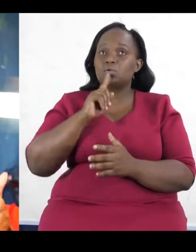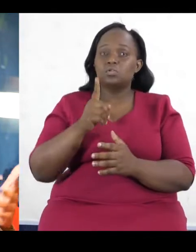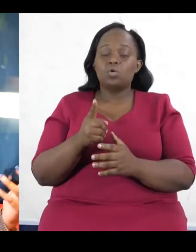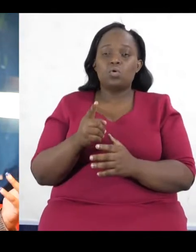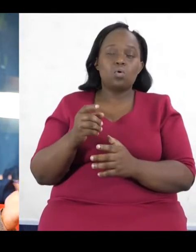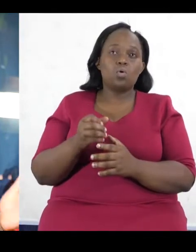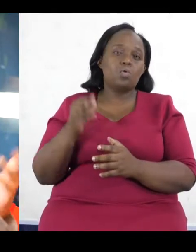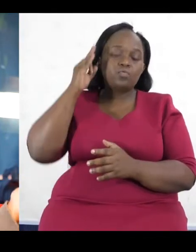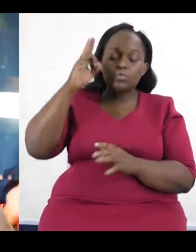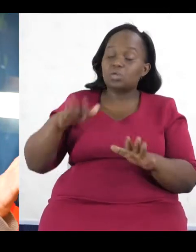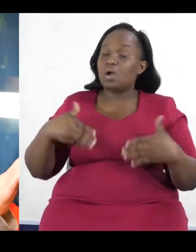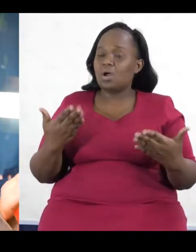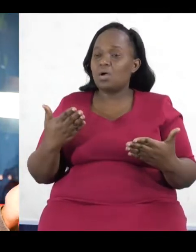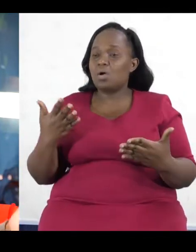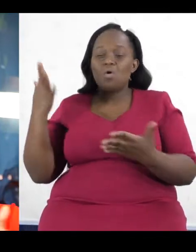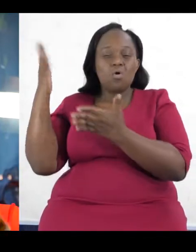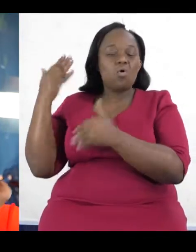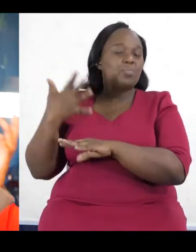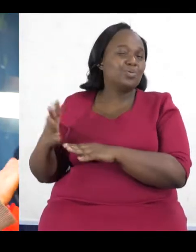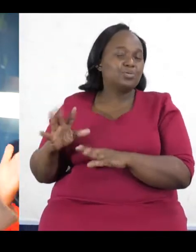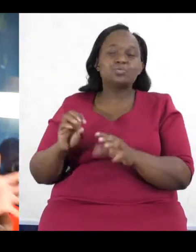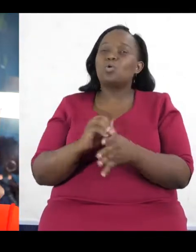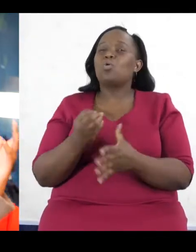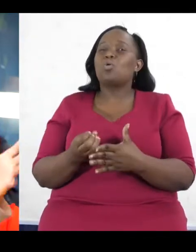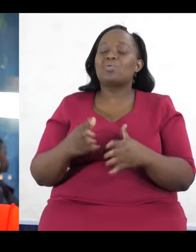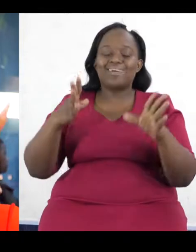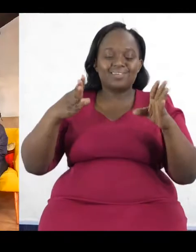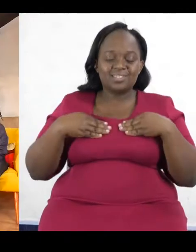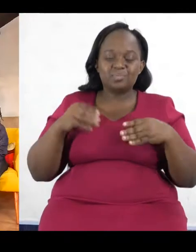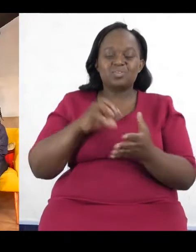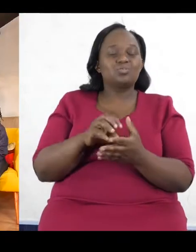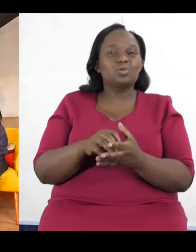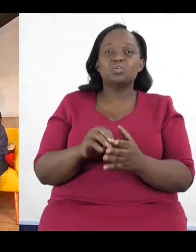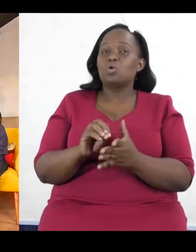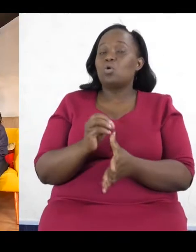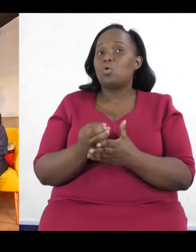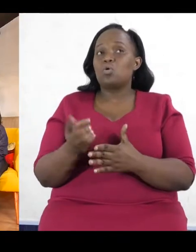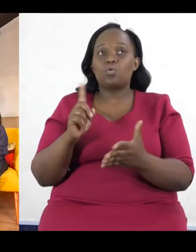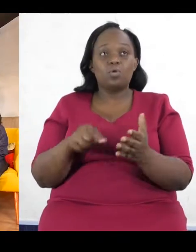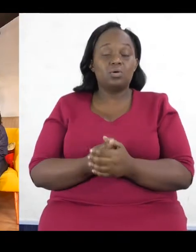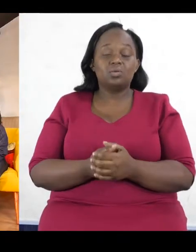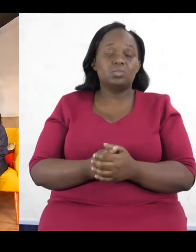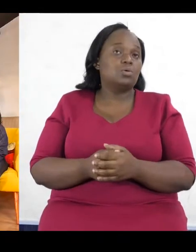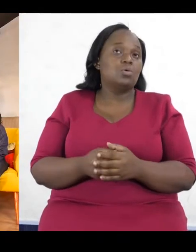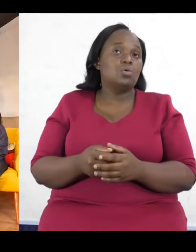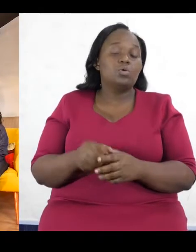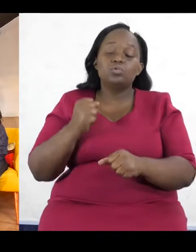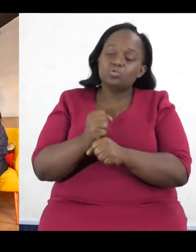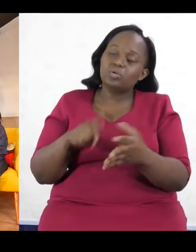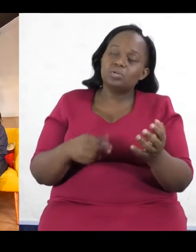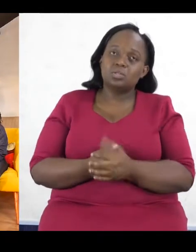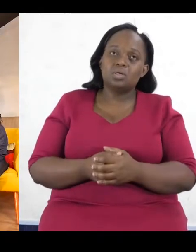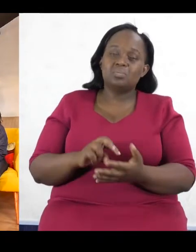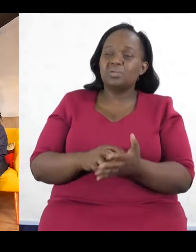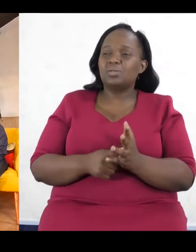So, like, what's the way forward? Should we be hopeless? Like, should we just accept that the situation is what it is? It is what it is? Or, like,